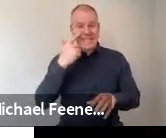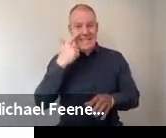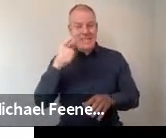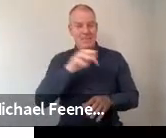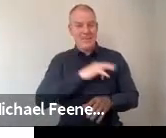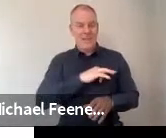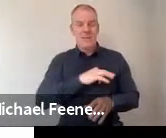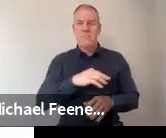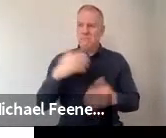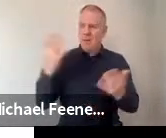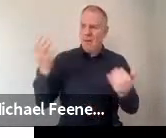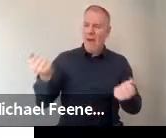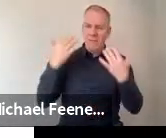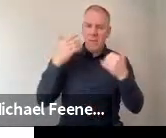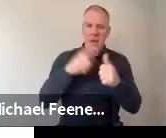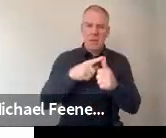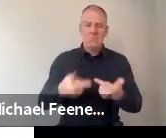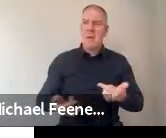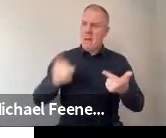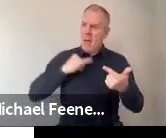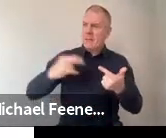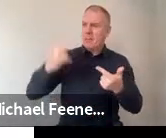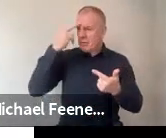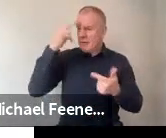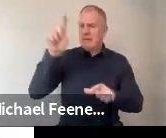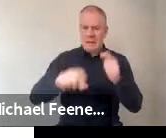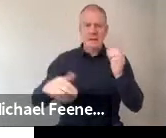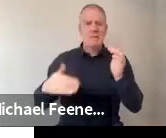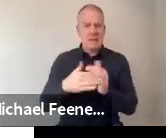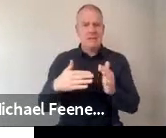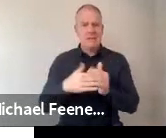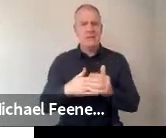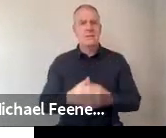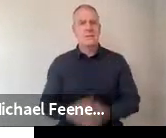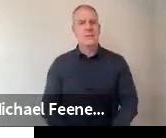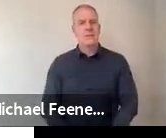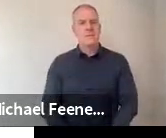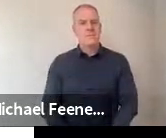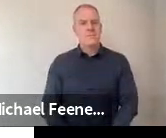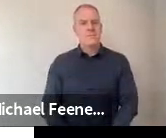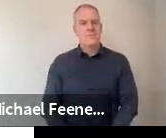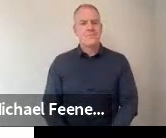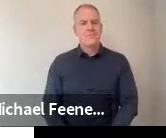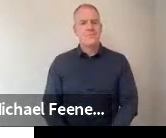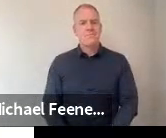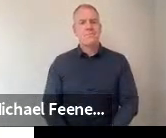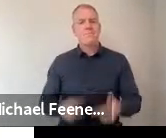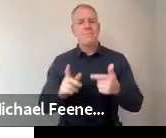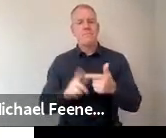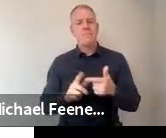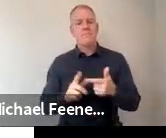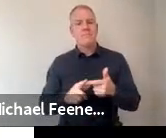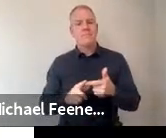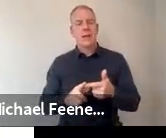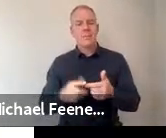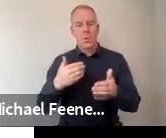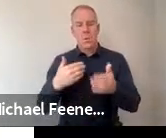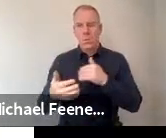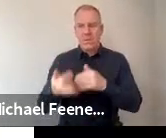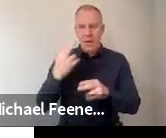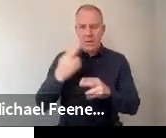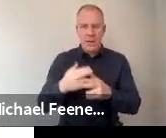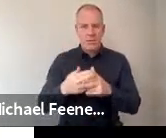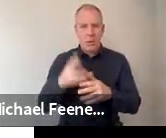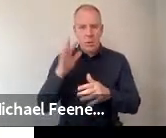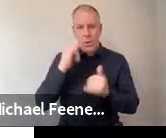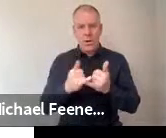well informed, capable of understanding science. And the pattern we found where there